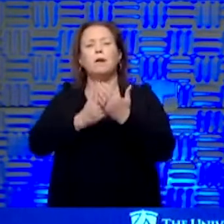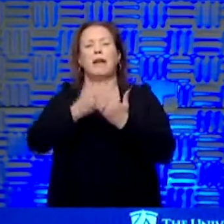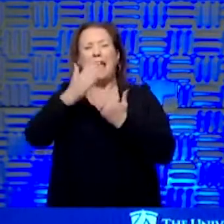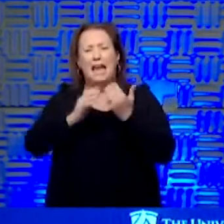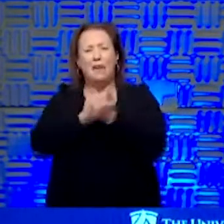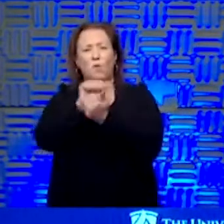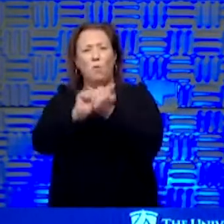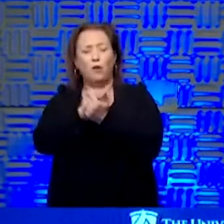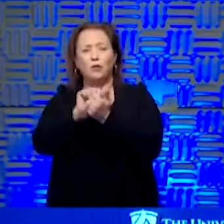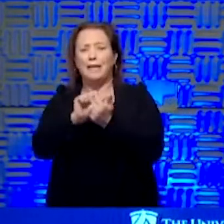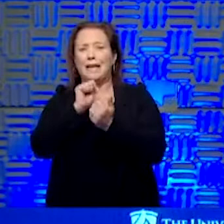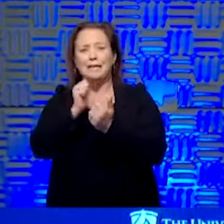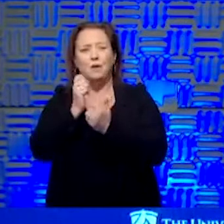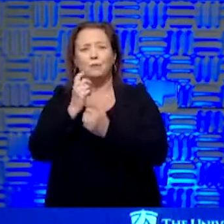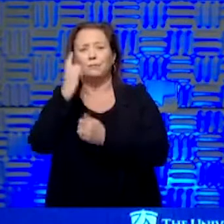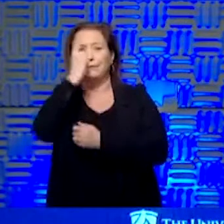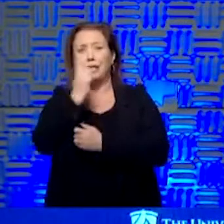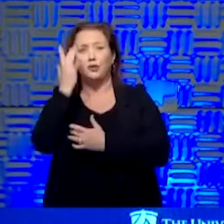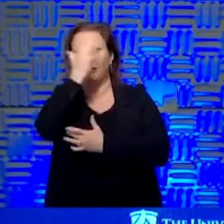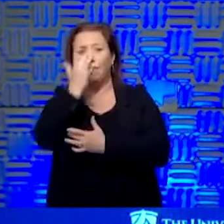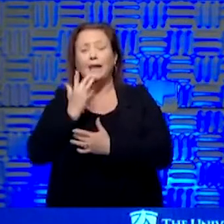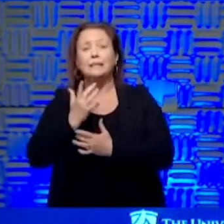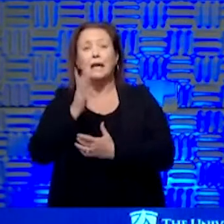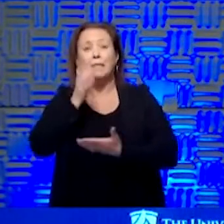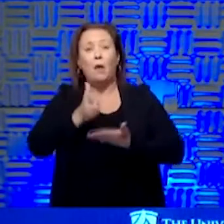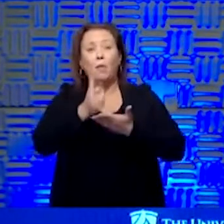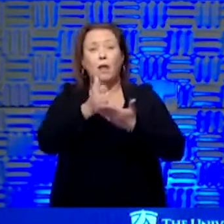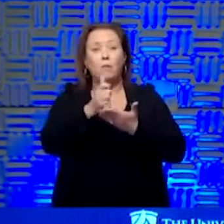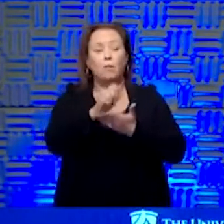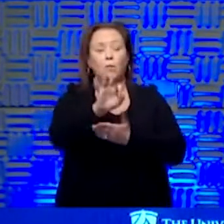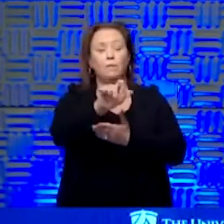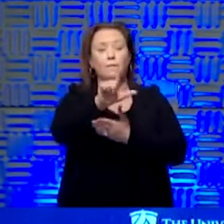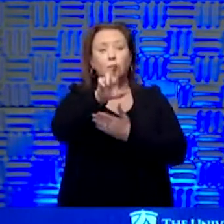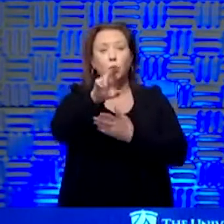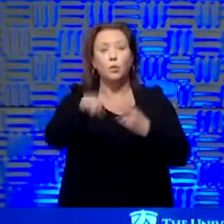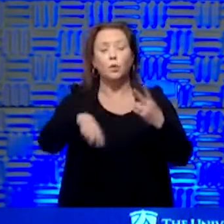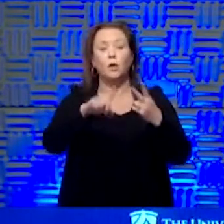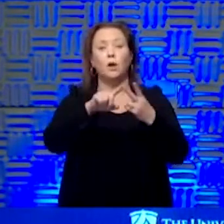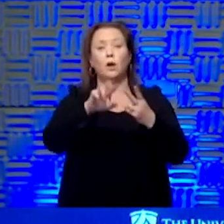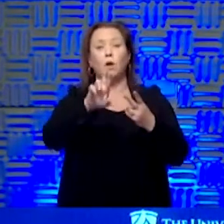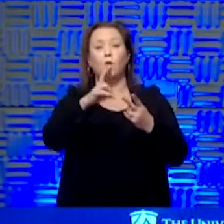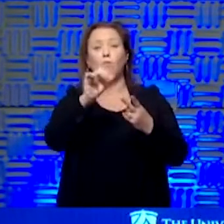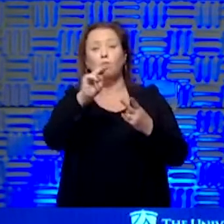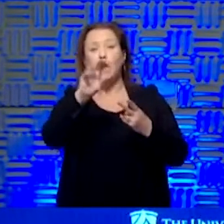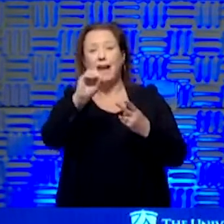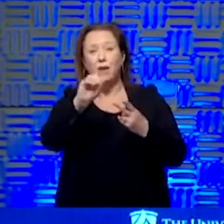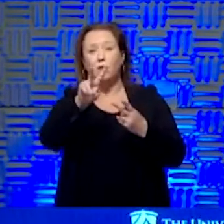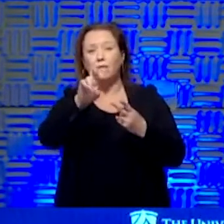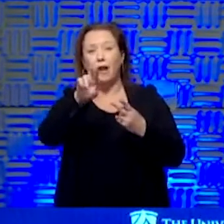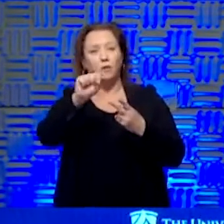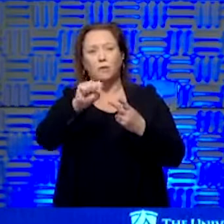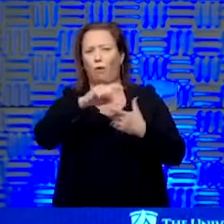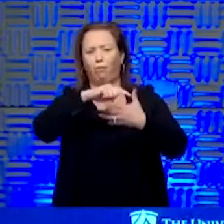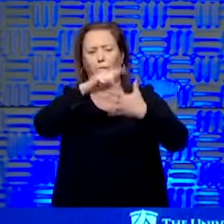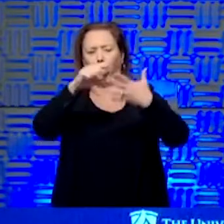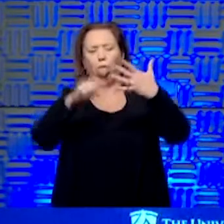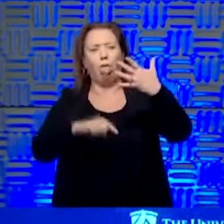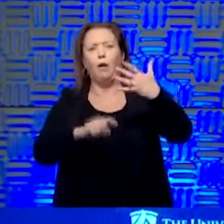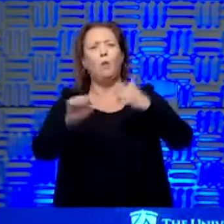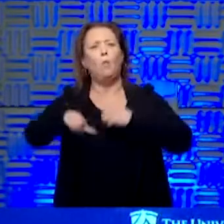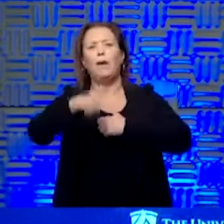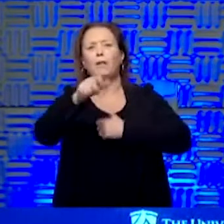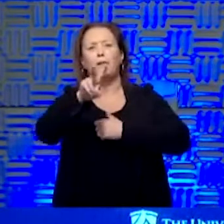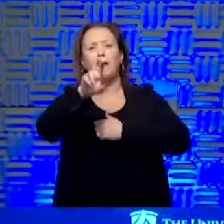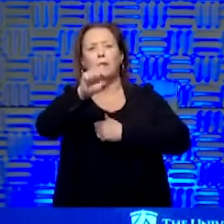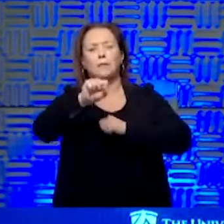And the good news is, that's going to help you with influenza, rhinovirus, metanumovirus, and any other whatchamacallit virus that may be out